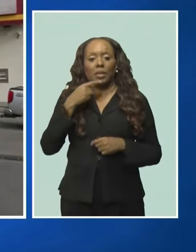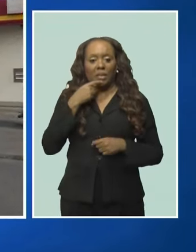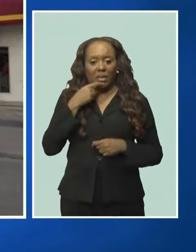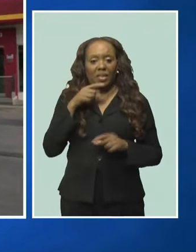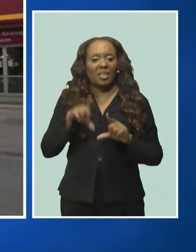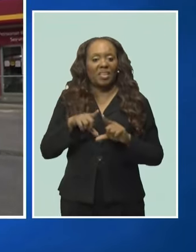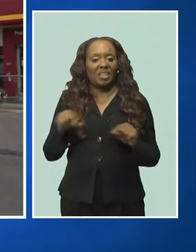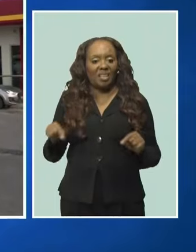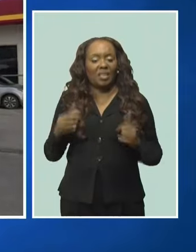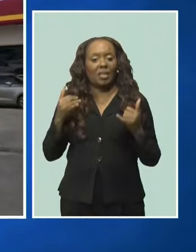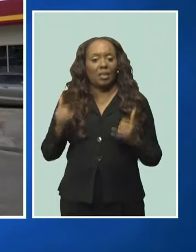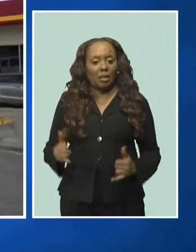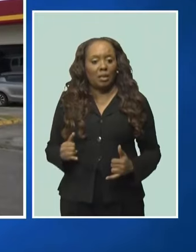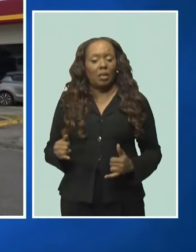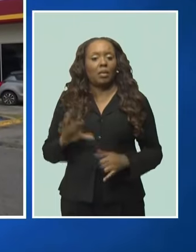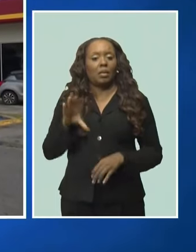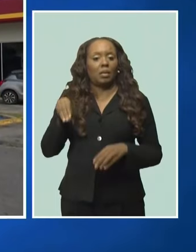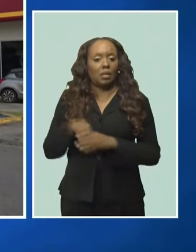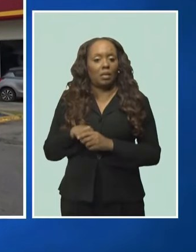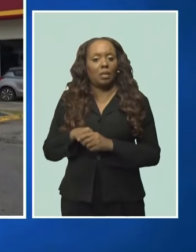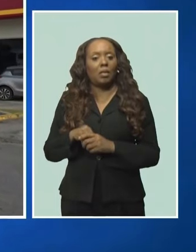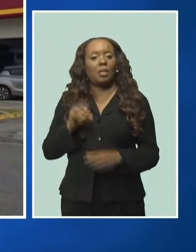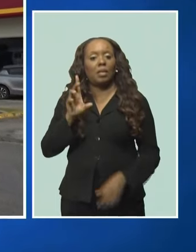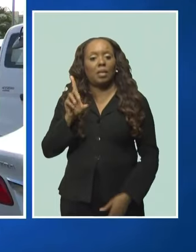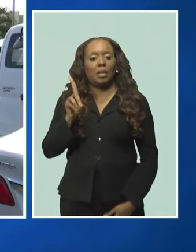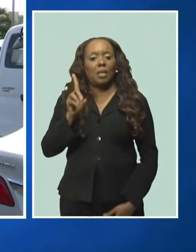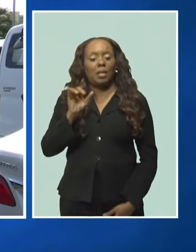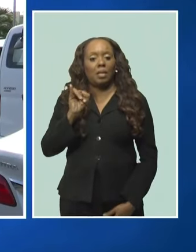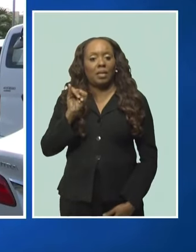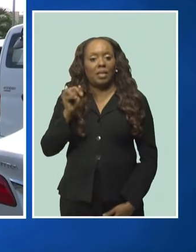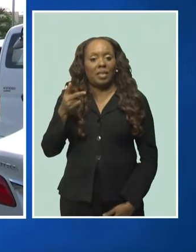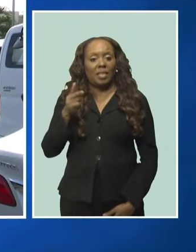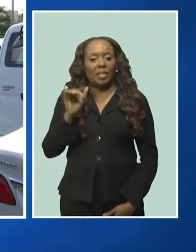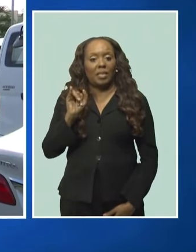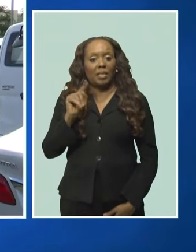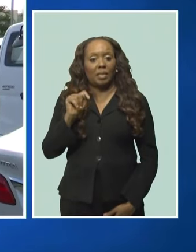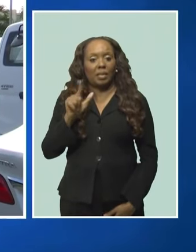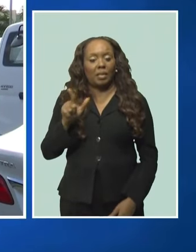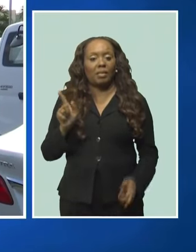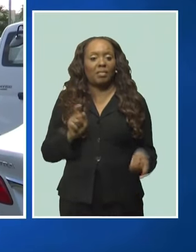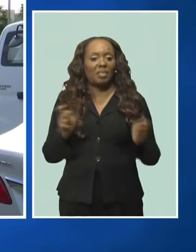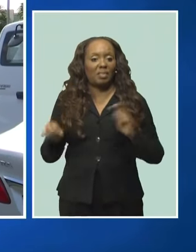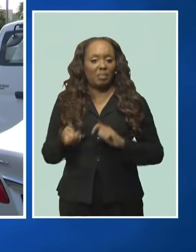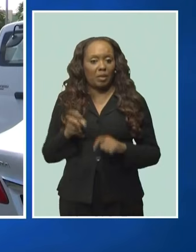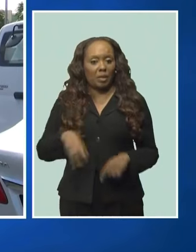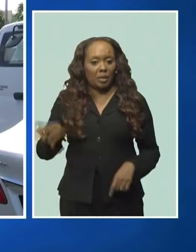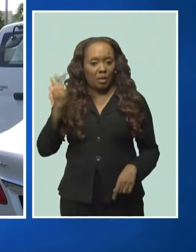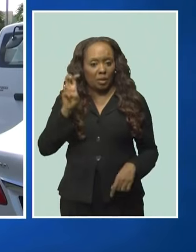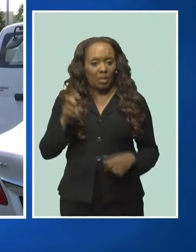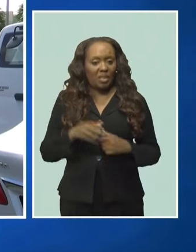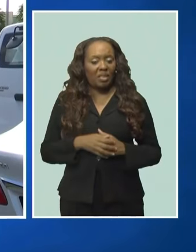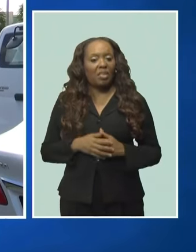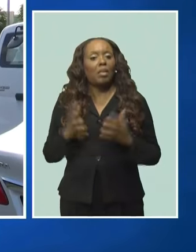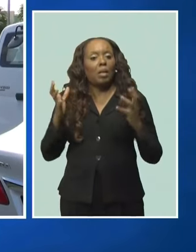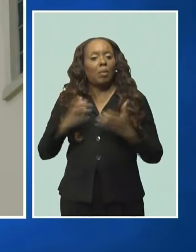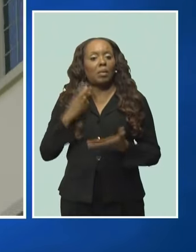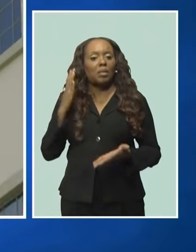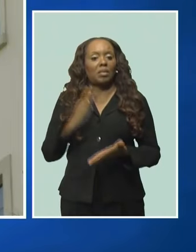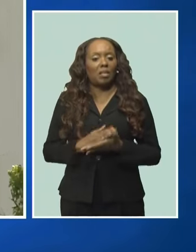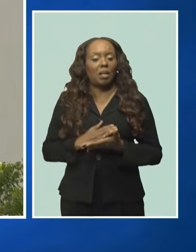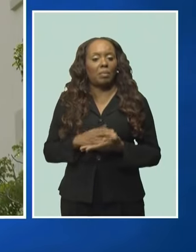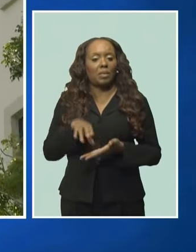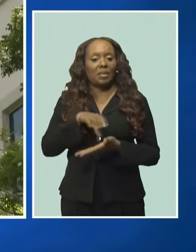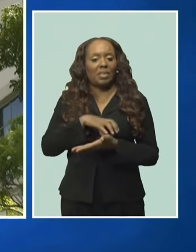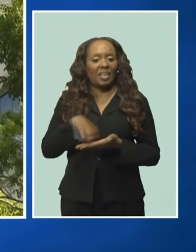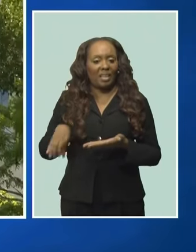is a part of the bank's digital transformation journey. She said the primary objective is accelerating the cessation of checks which was